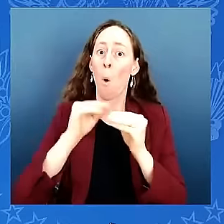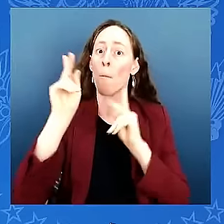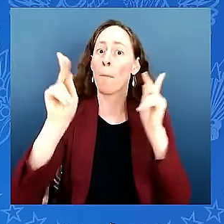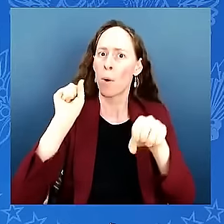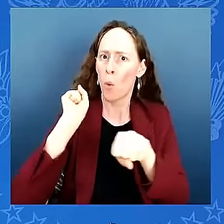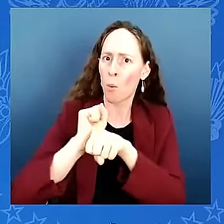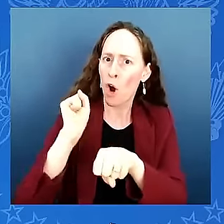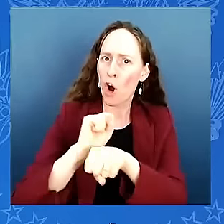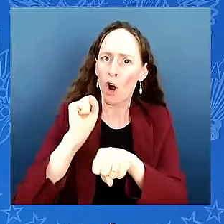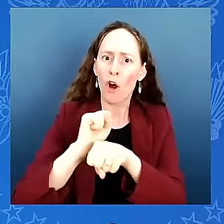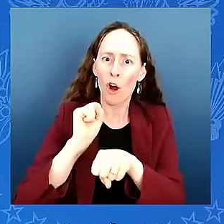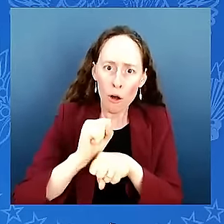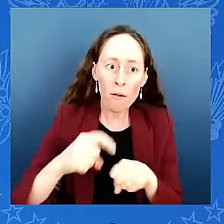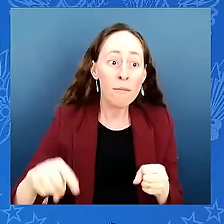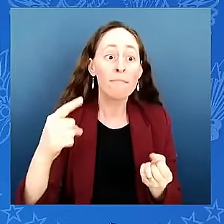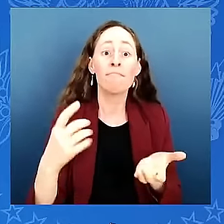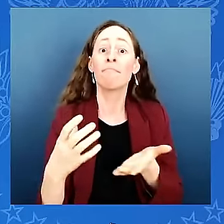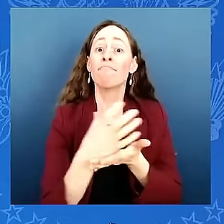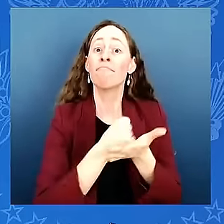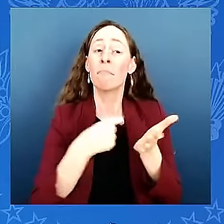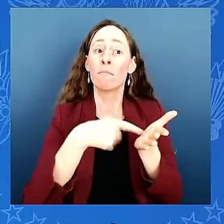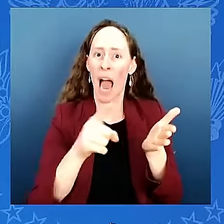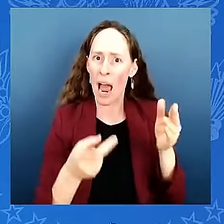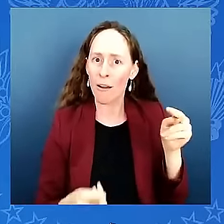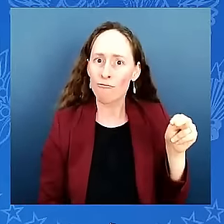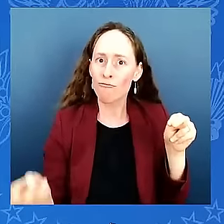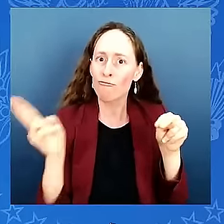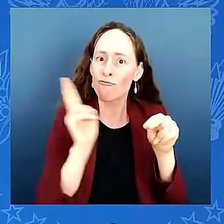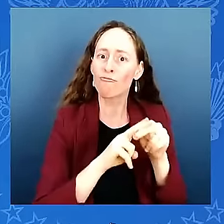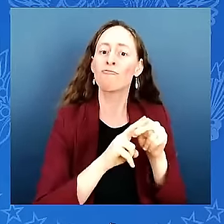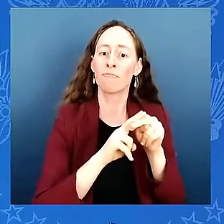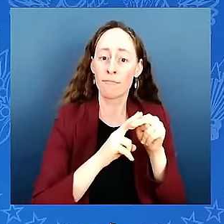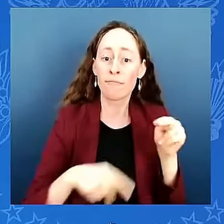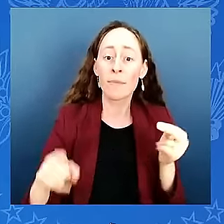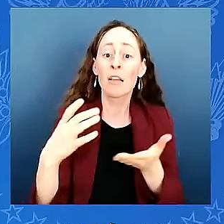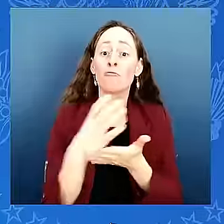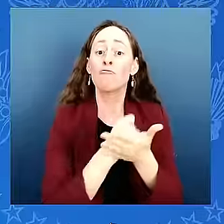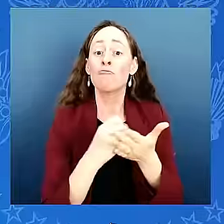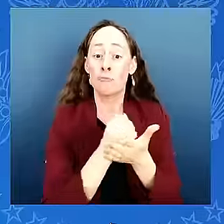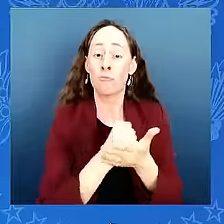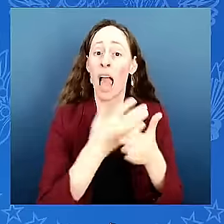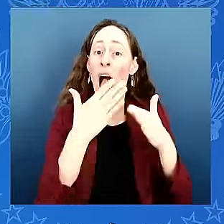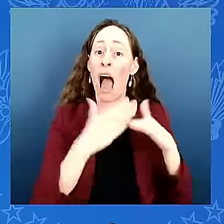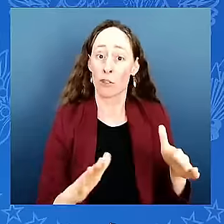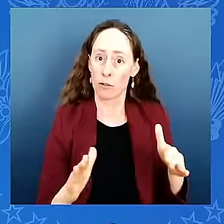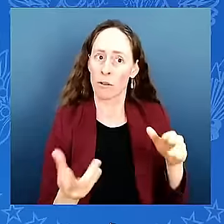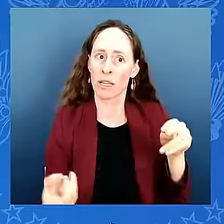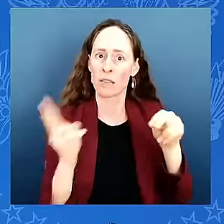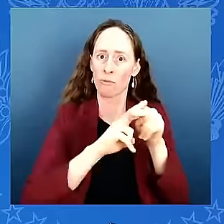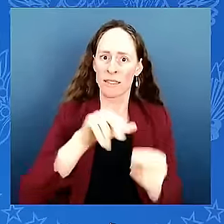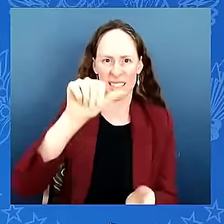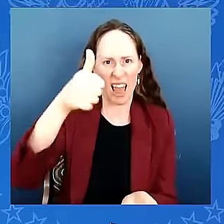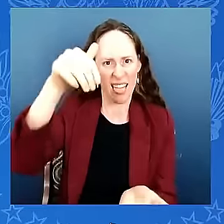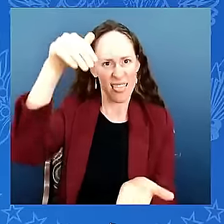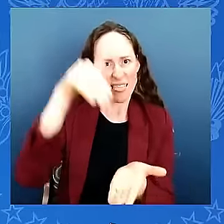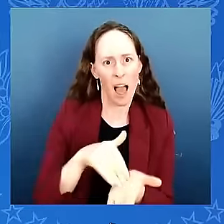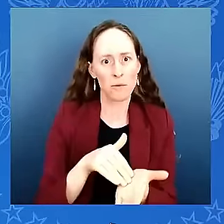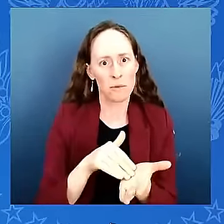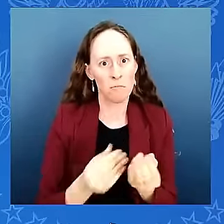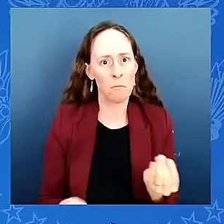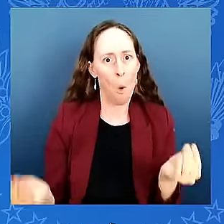by more than ten thousand and we've exceeded pre-pandemic employment by over 17 000 jobs